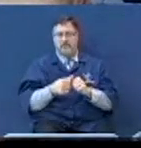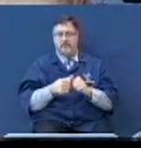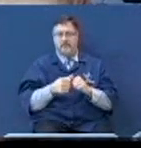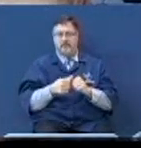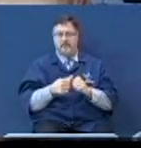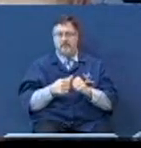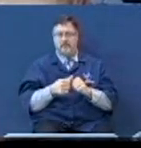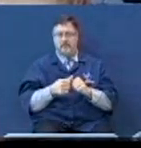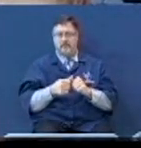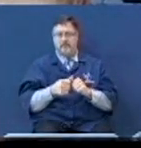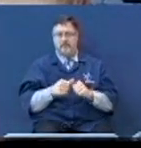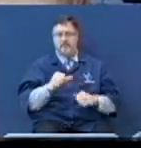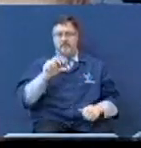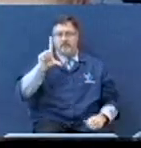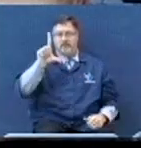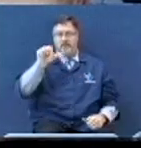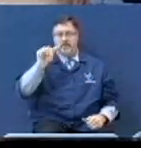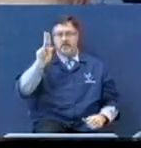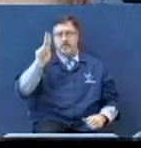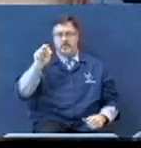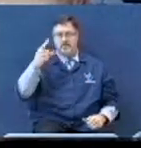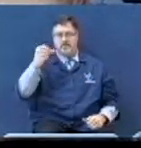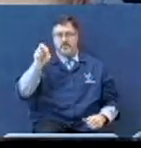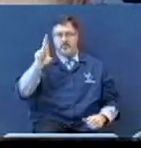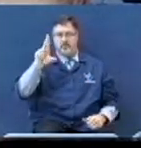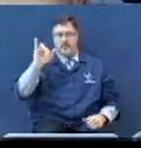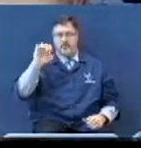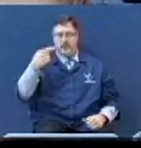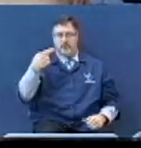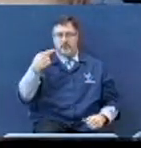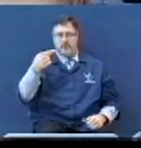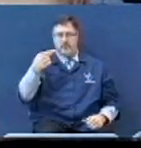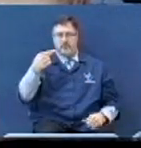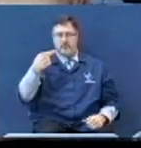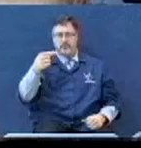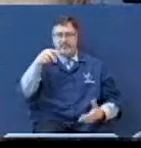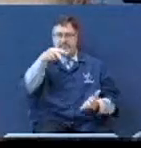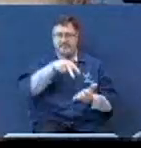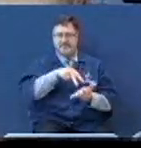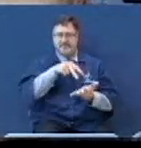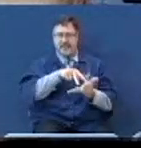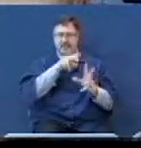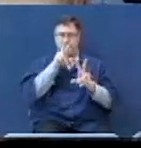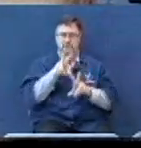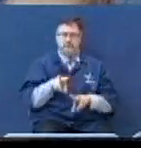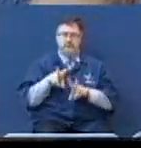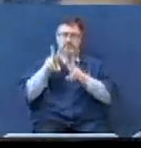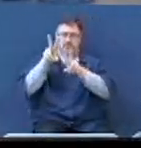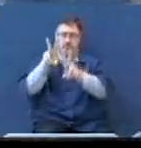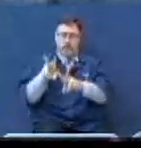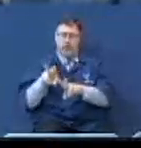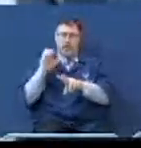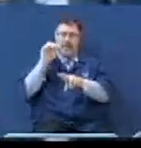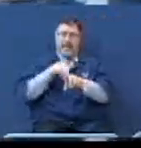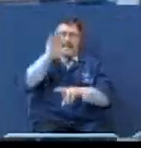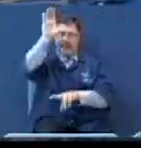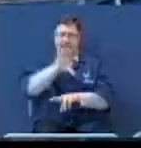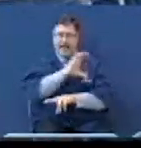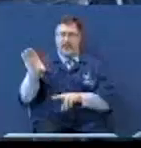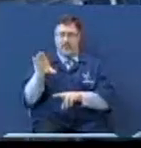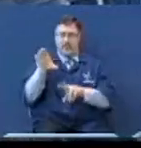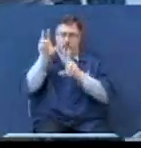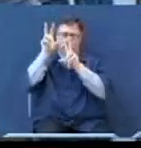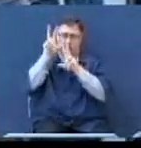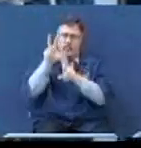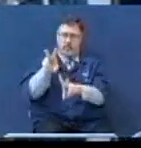lingering let's linger at Calvary it won't offend nobody for us to linger at Calvary will it it won't